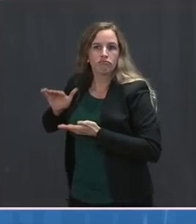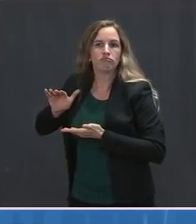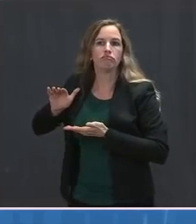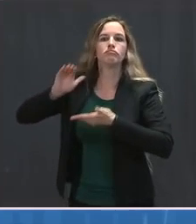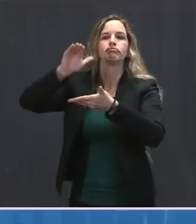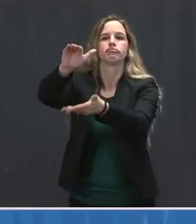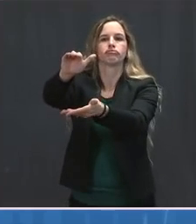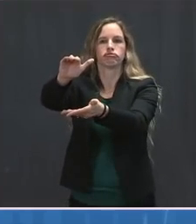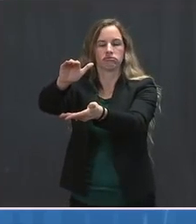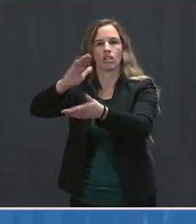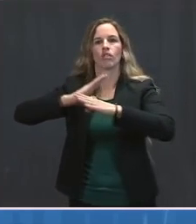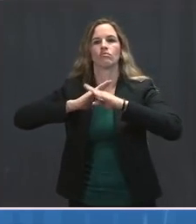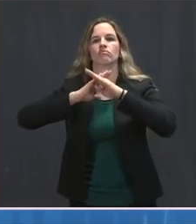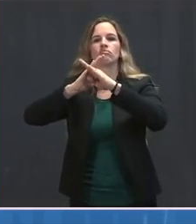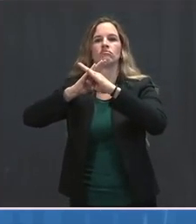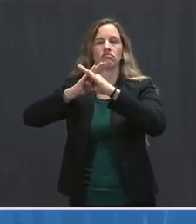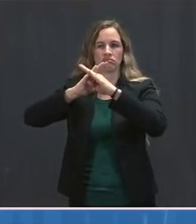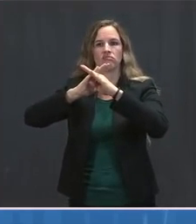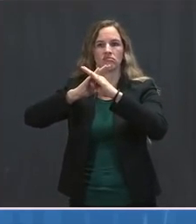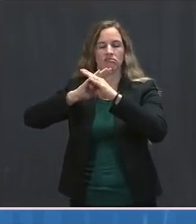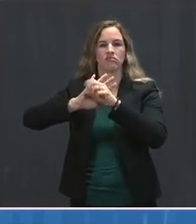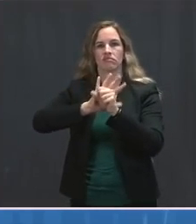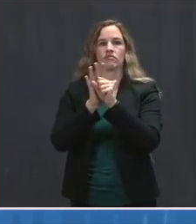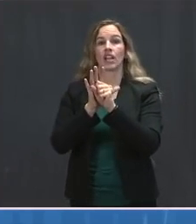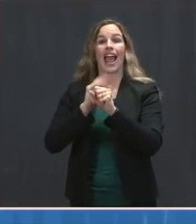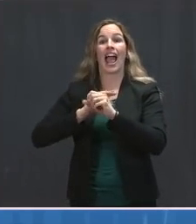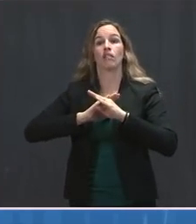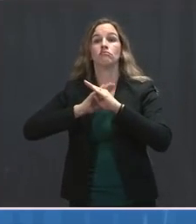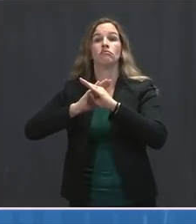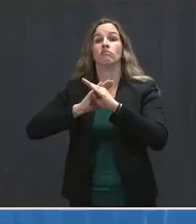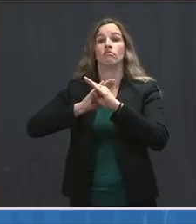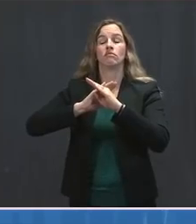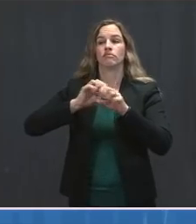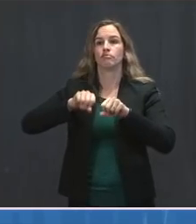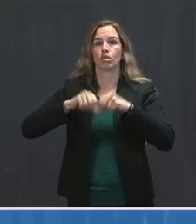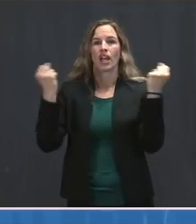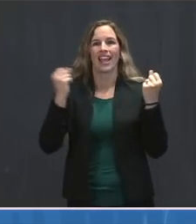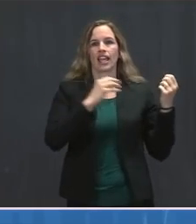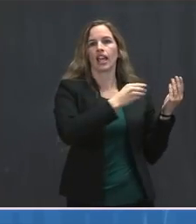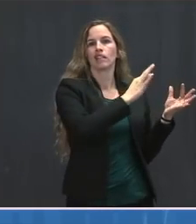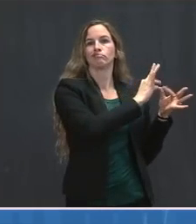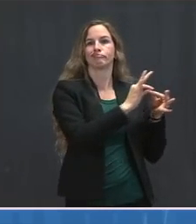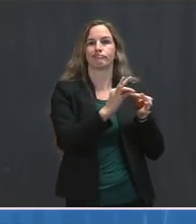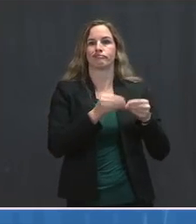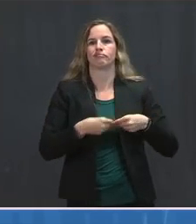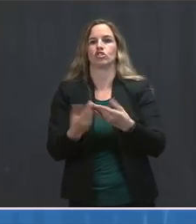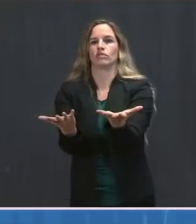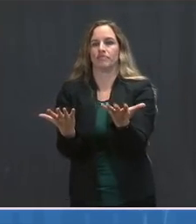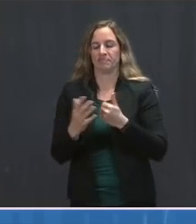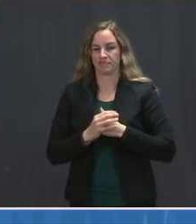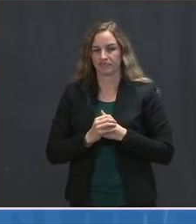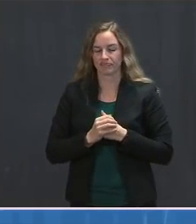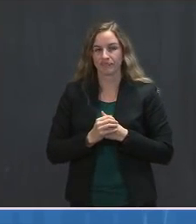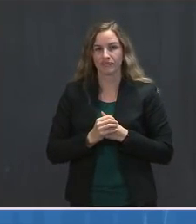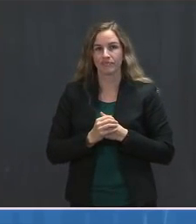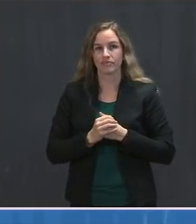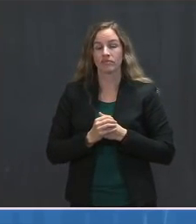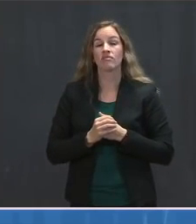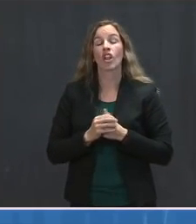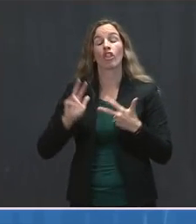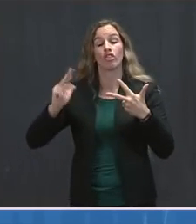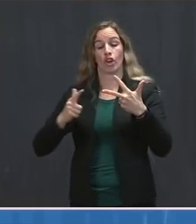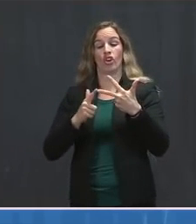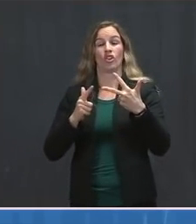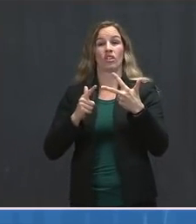our vulnerabilities to disruptions in the supply chain. And third, we're very focused on procuring the personal protective equipment,